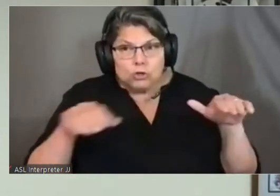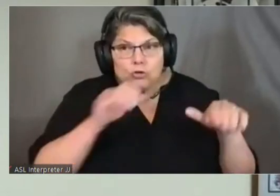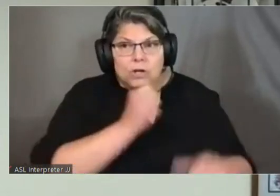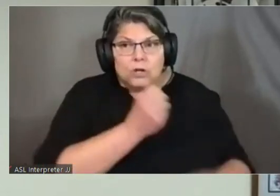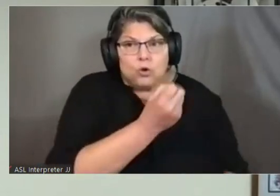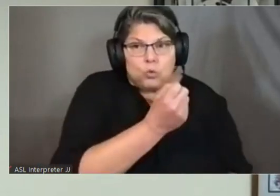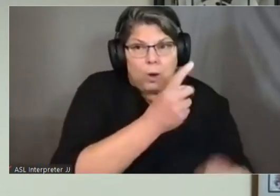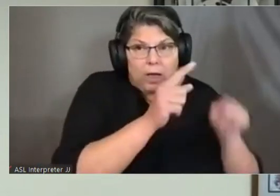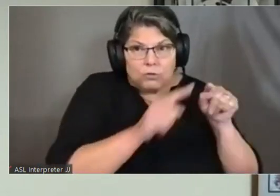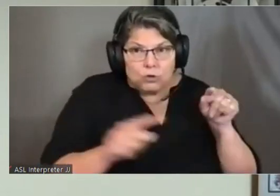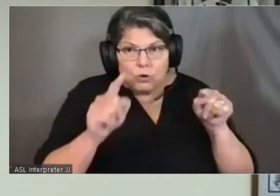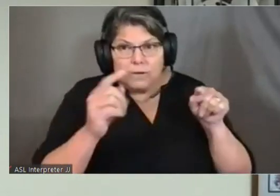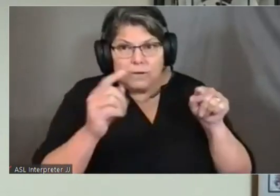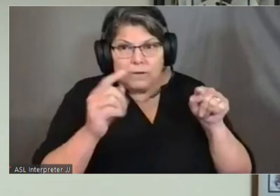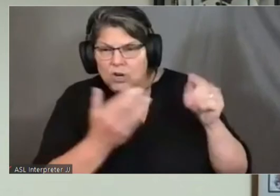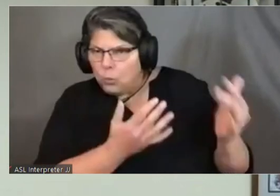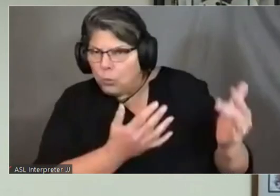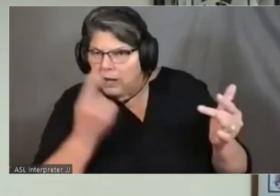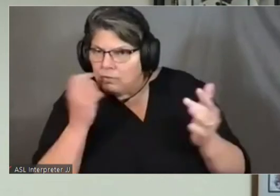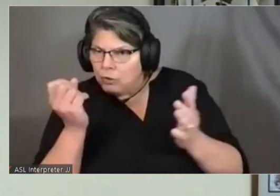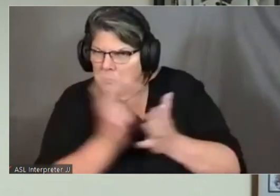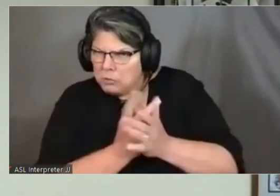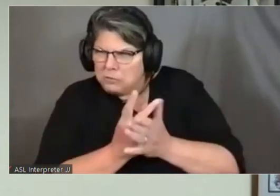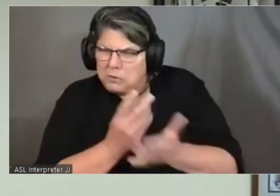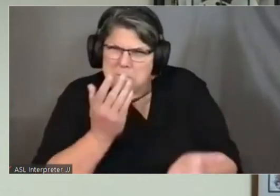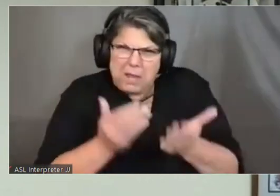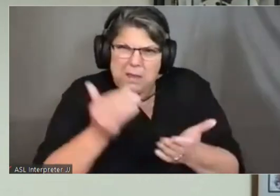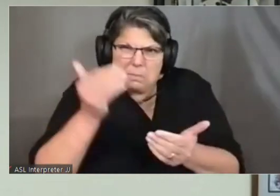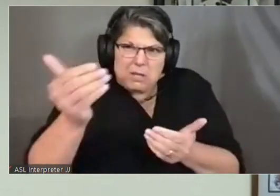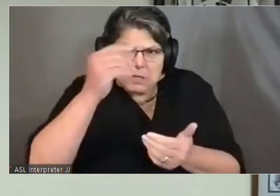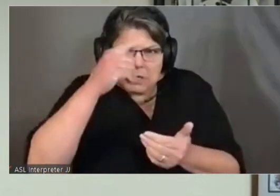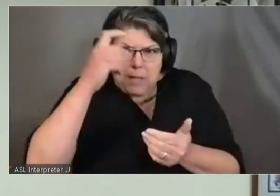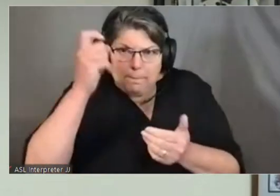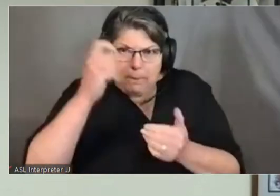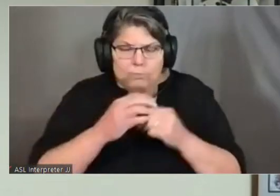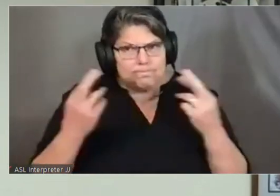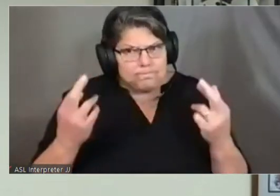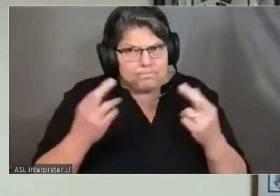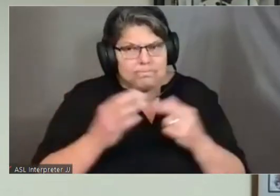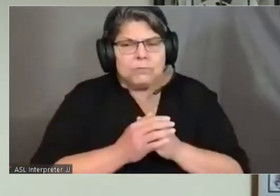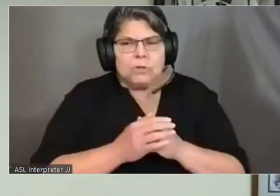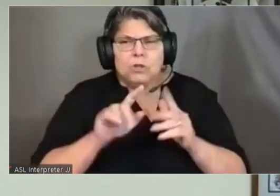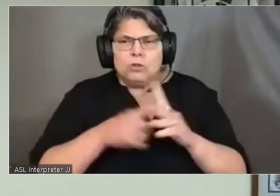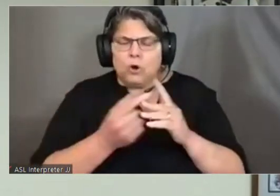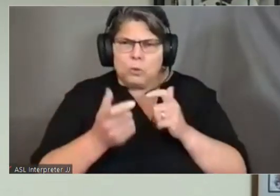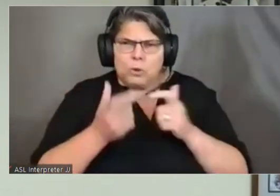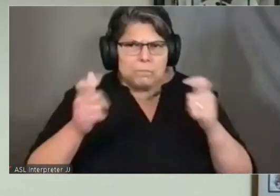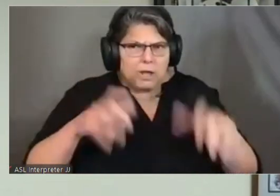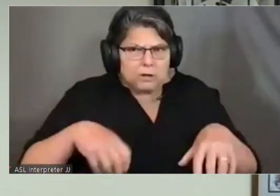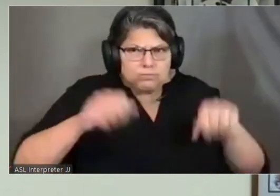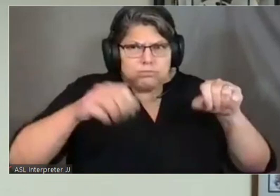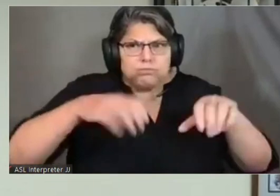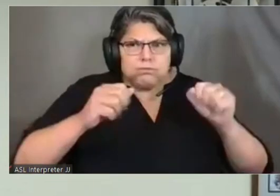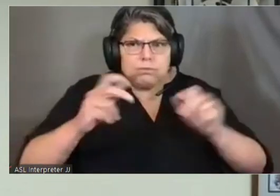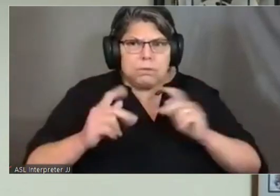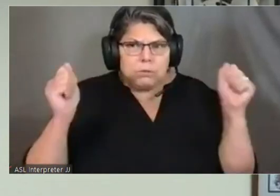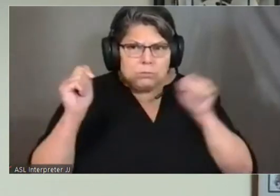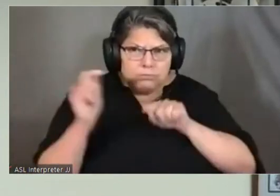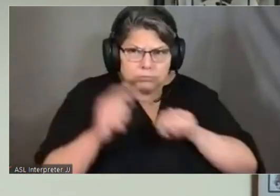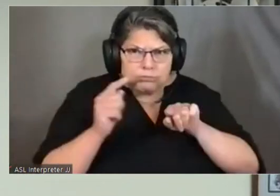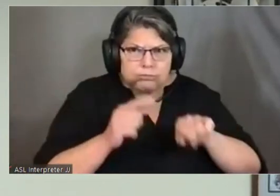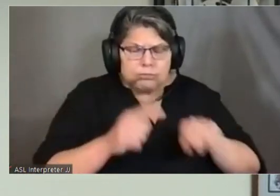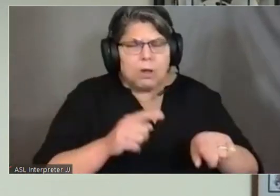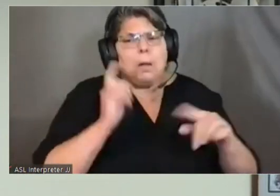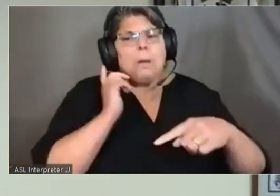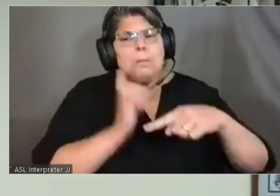that that will be approved over the summer. We'll continue with large events as well as continue to work on smaller events and